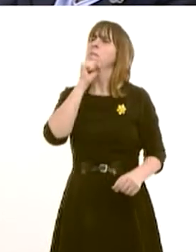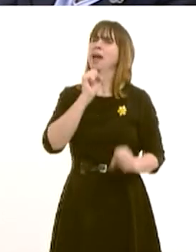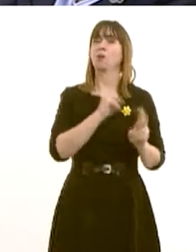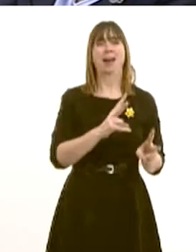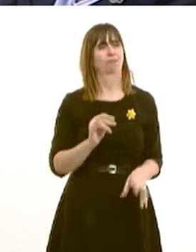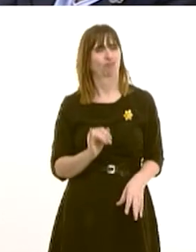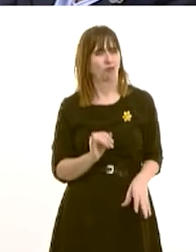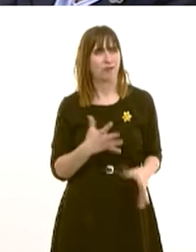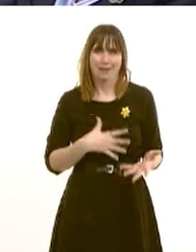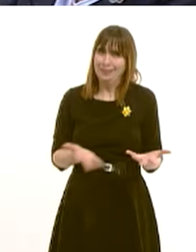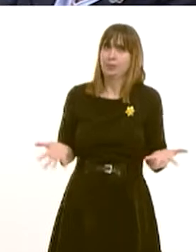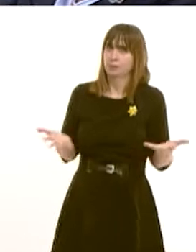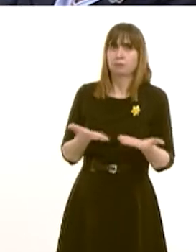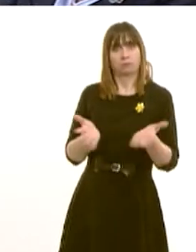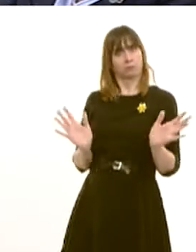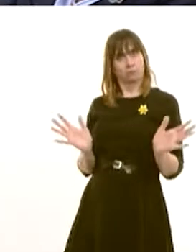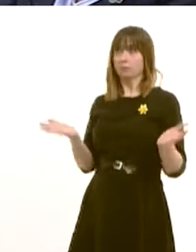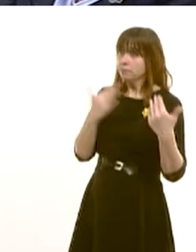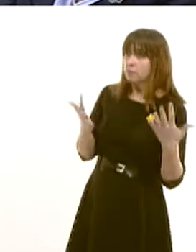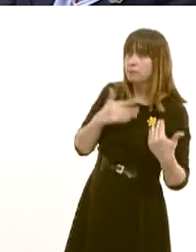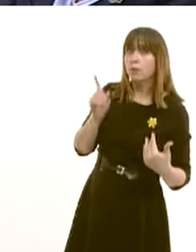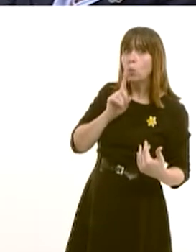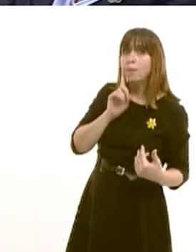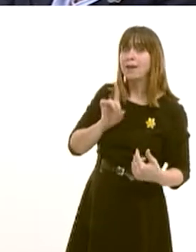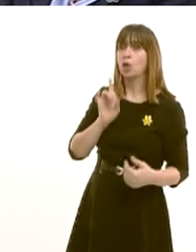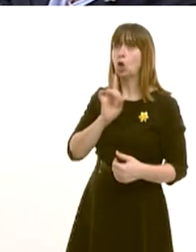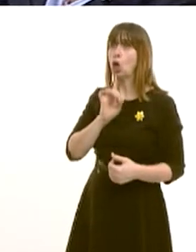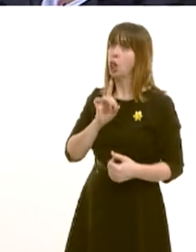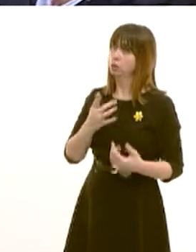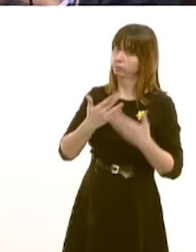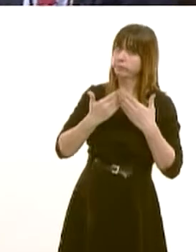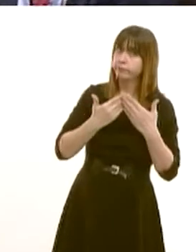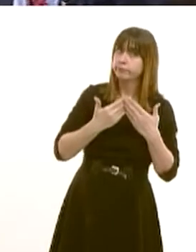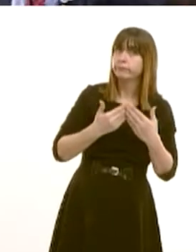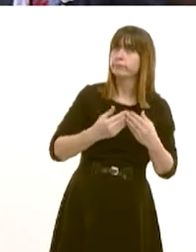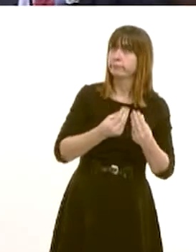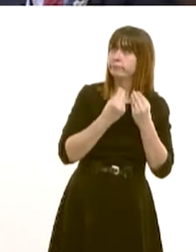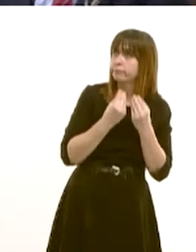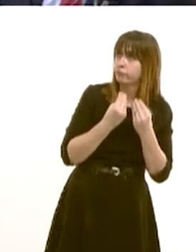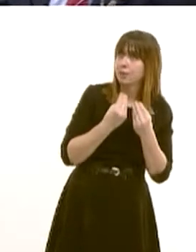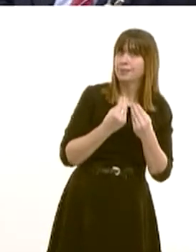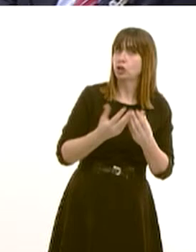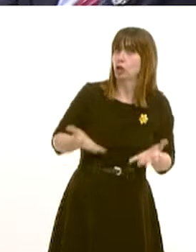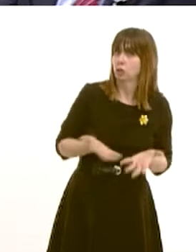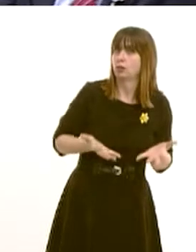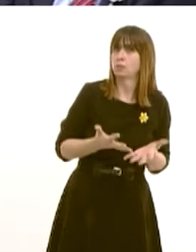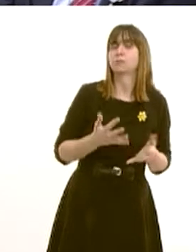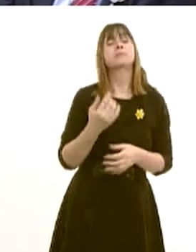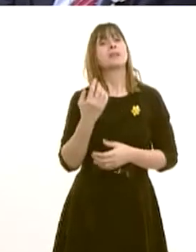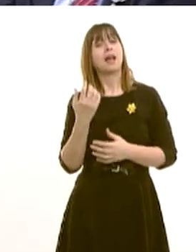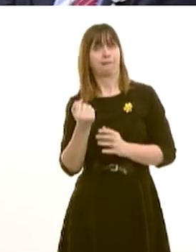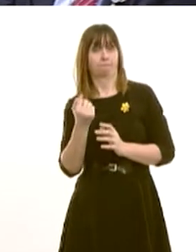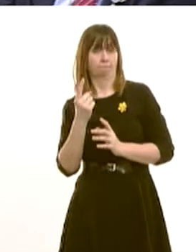that we encourage more women and girls to go into those industries and into apprenticeships particularly. If I could give one example,